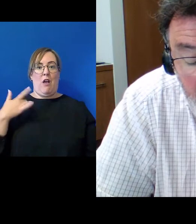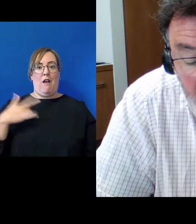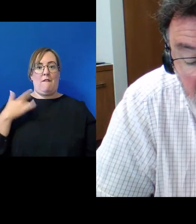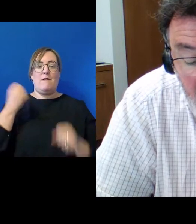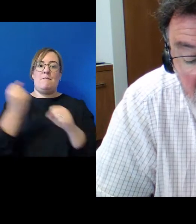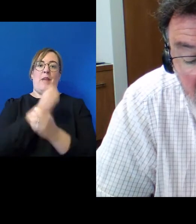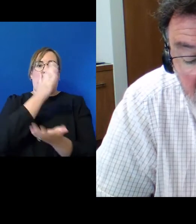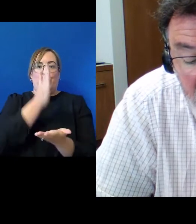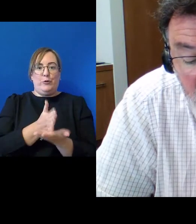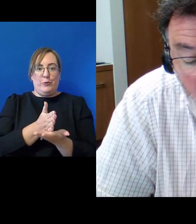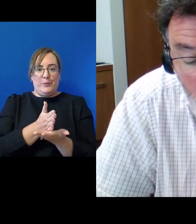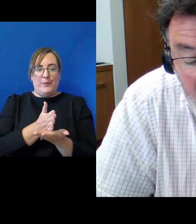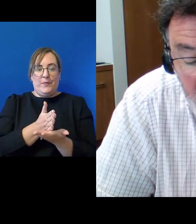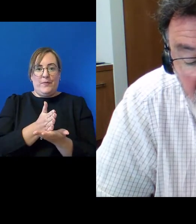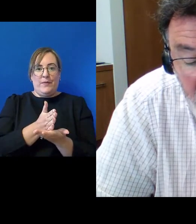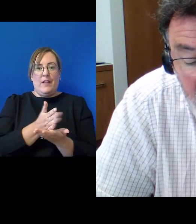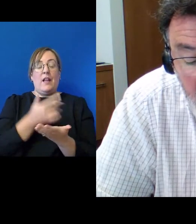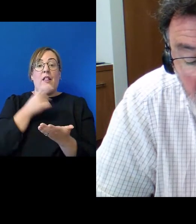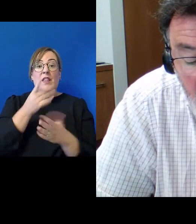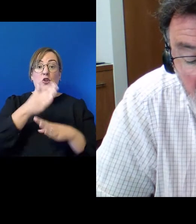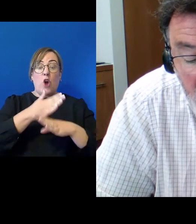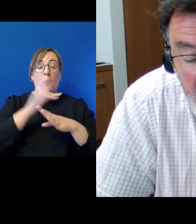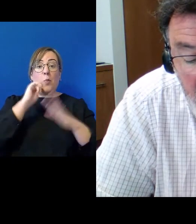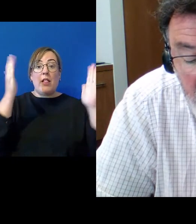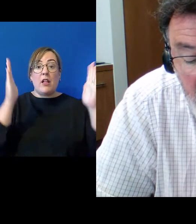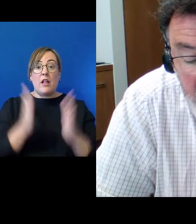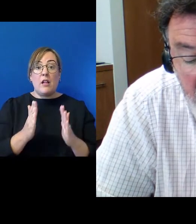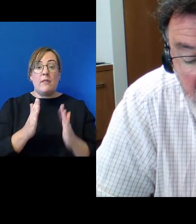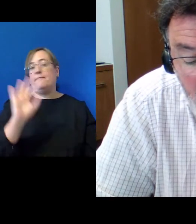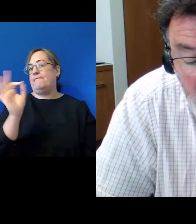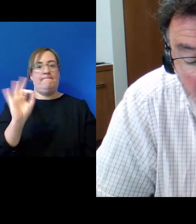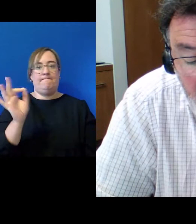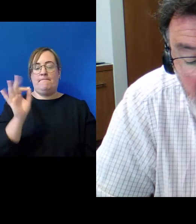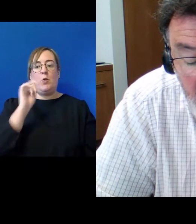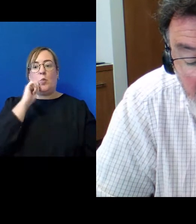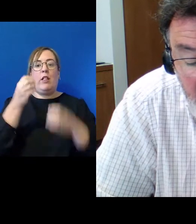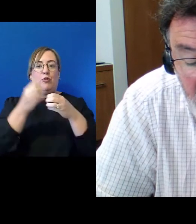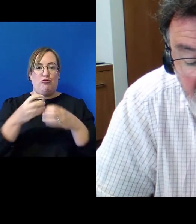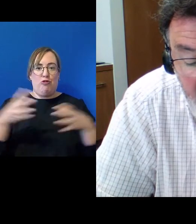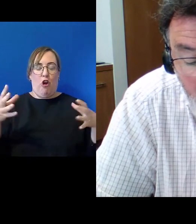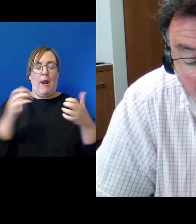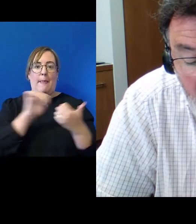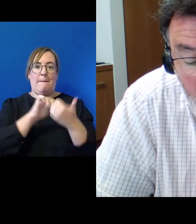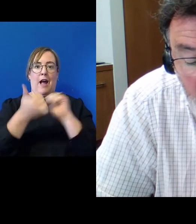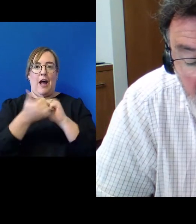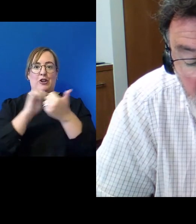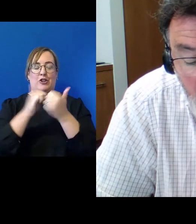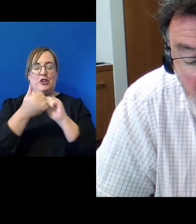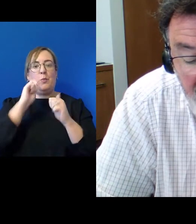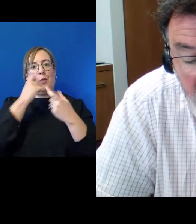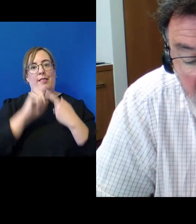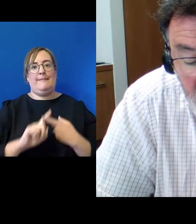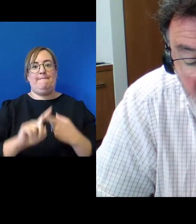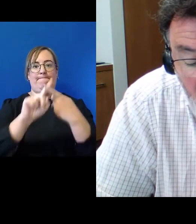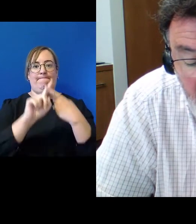There is no sign that this role will diminish. On the contrary, the signs are that it will grow and the partnership framework will endure.